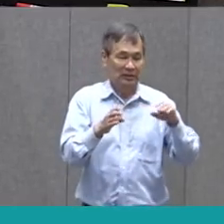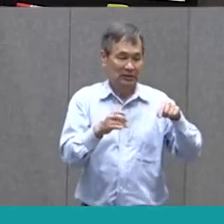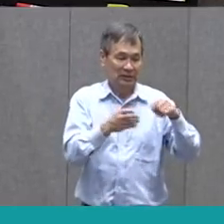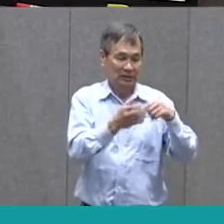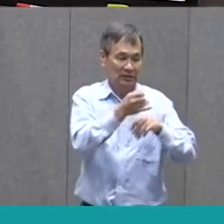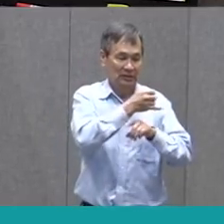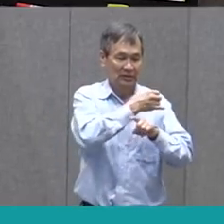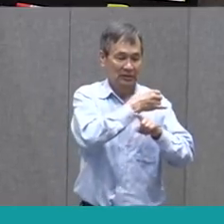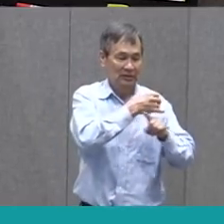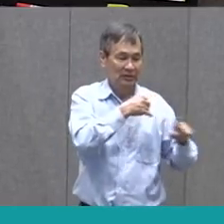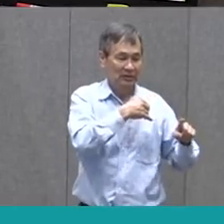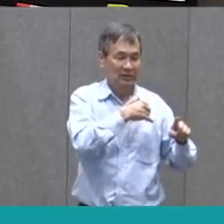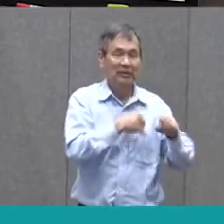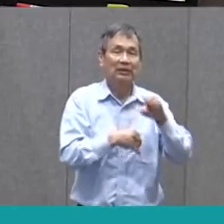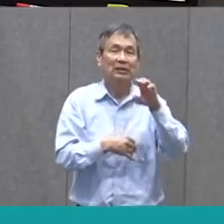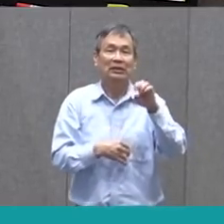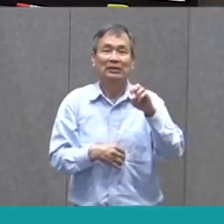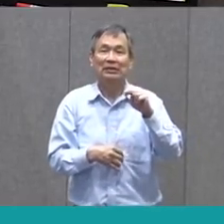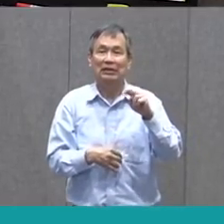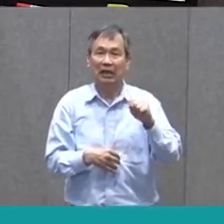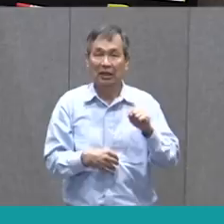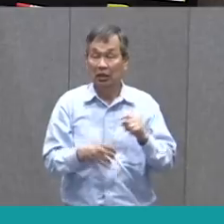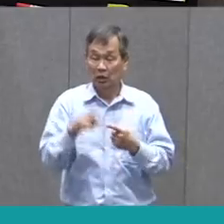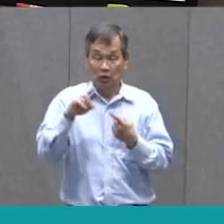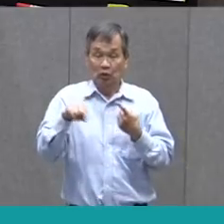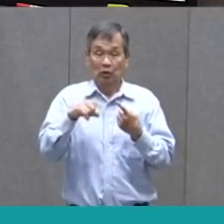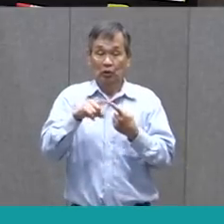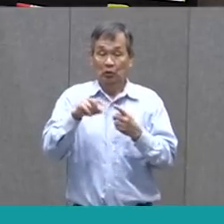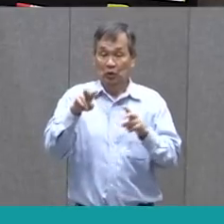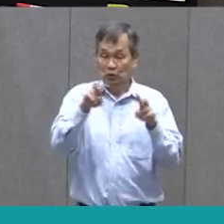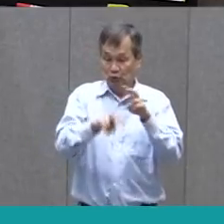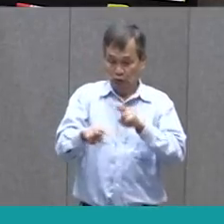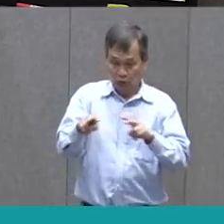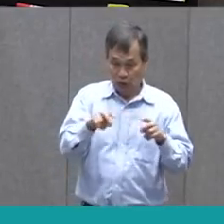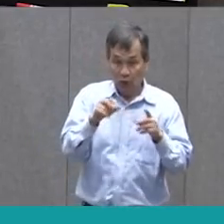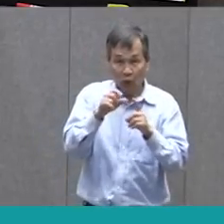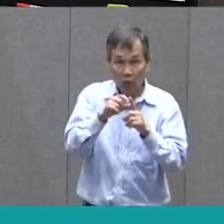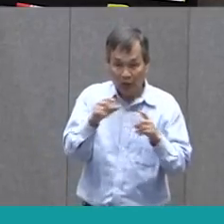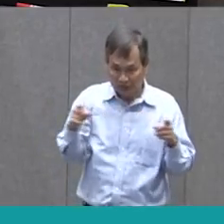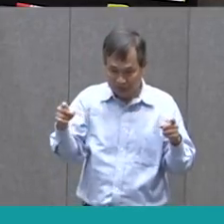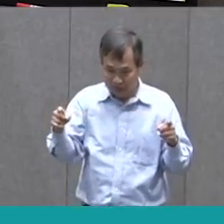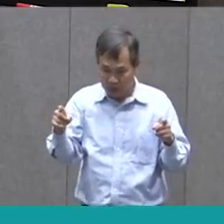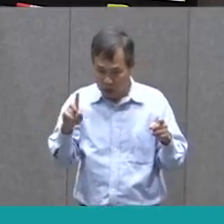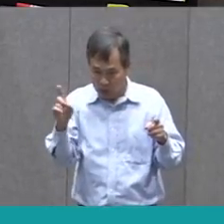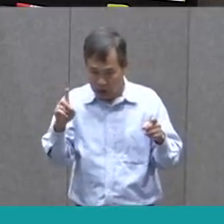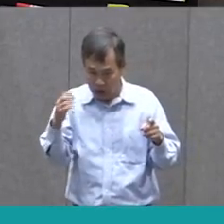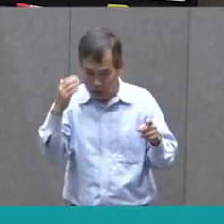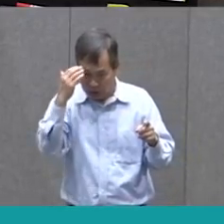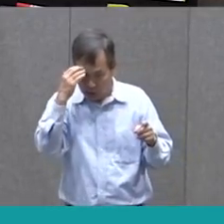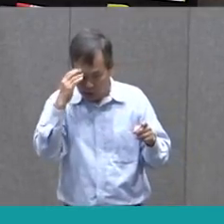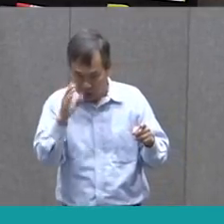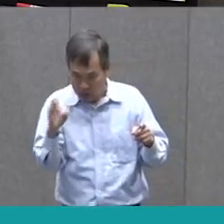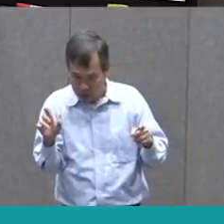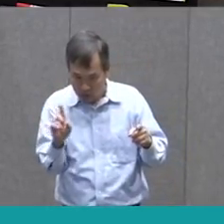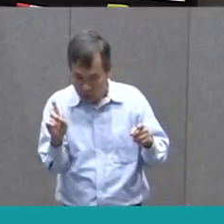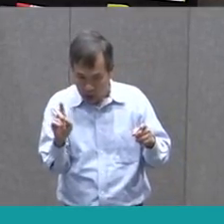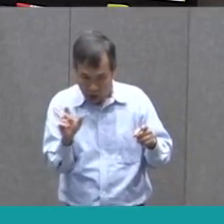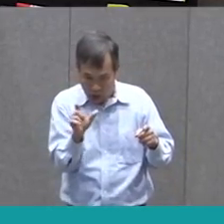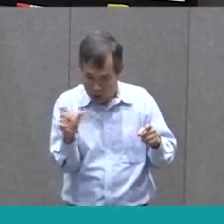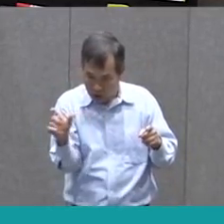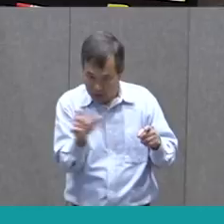When we start looking at words, and we start looking for pieces that we already know, it makes us feel more confident as a reader.